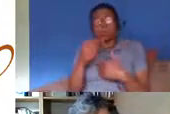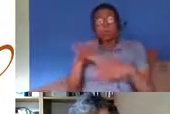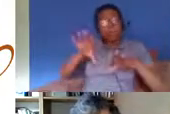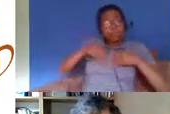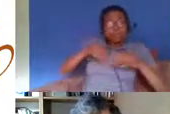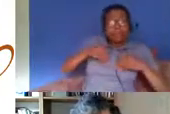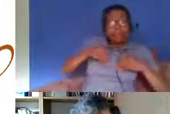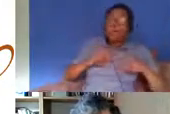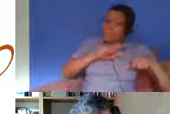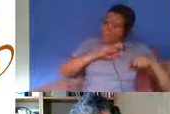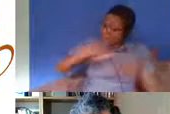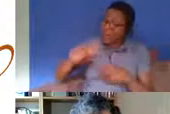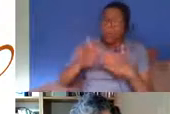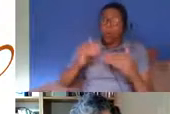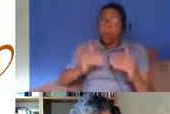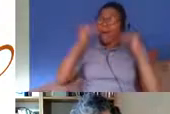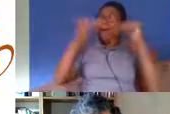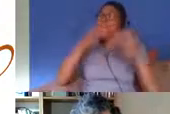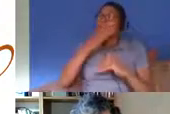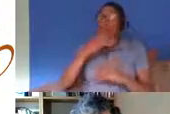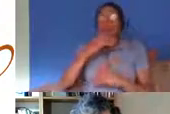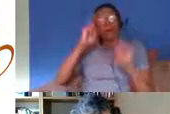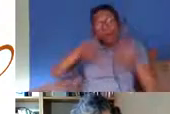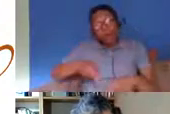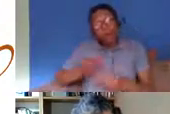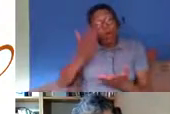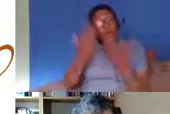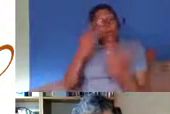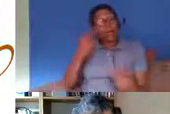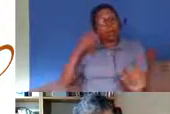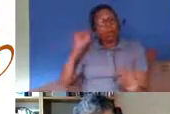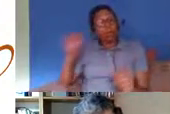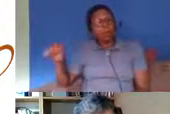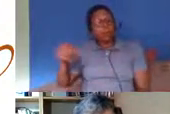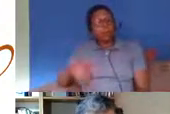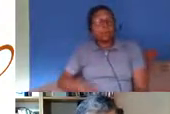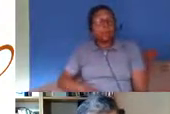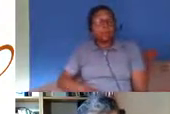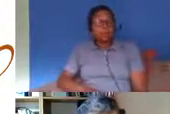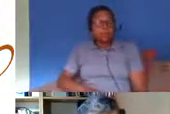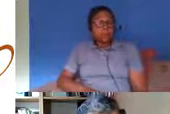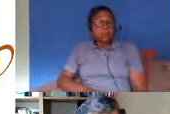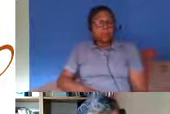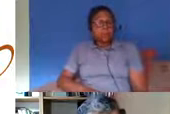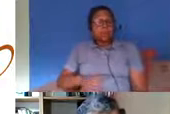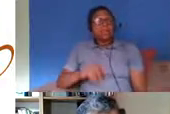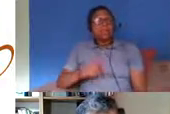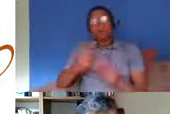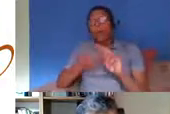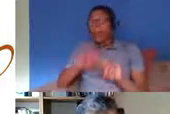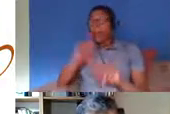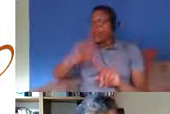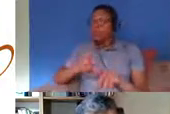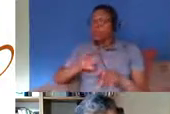to die than than the white counterparts and those who then try and explain this by suggesting that actually it's got